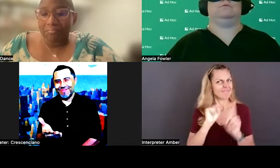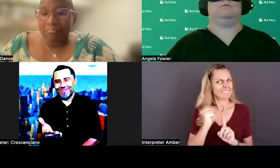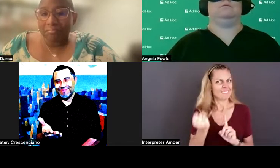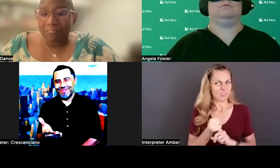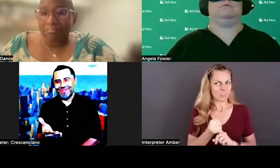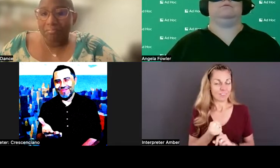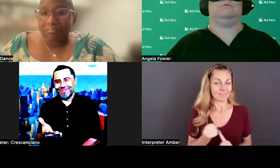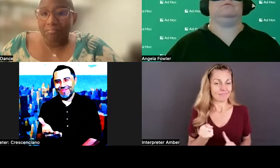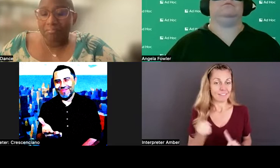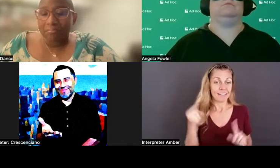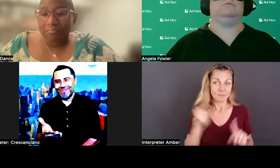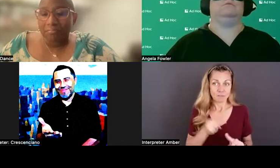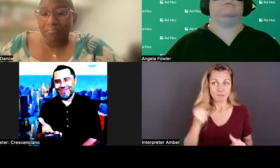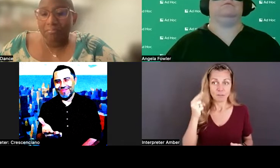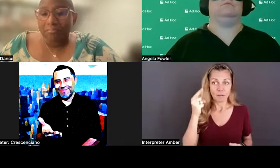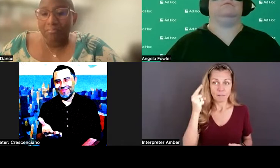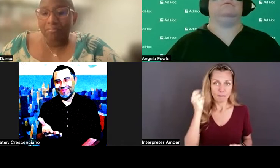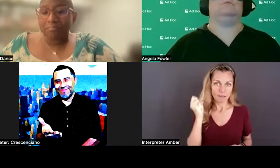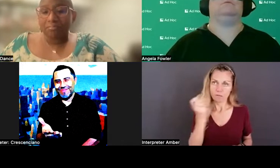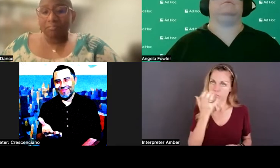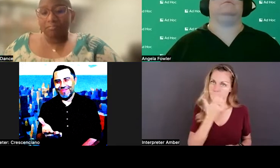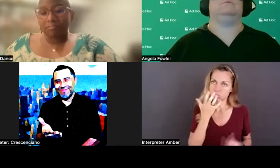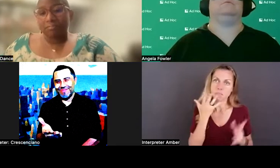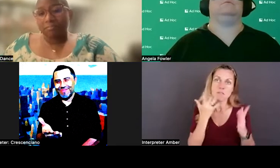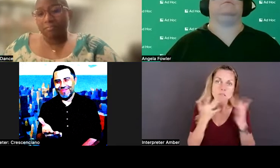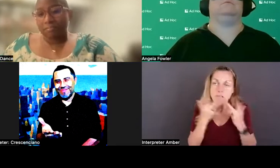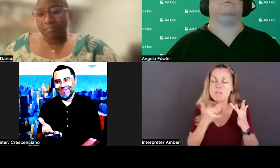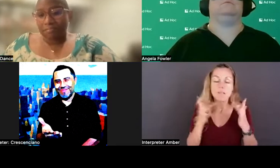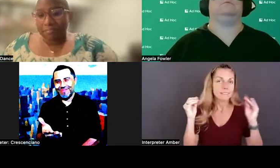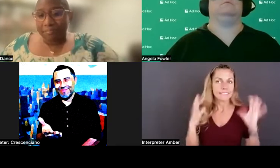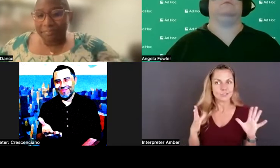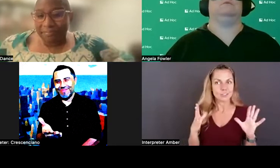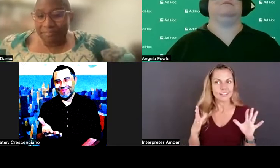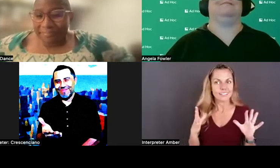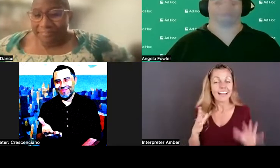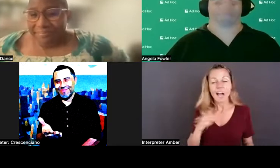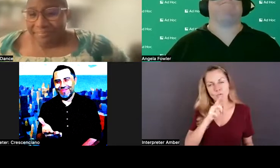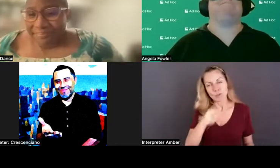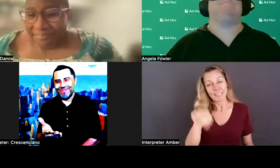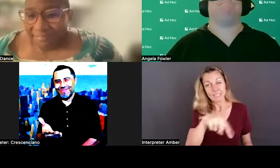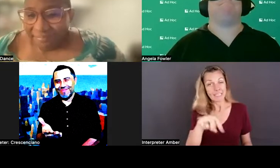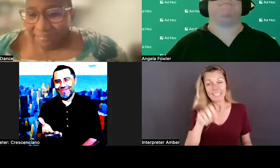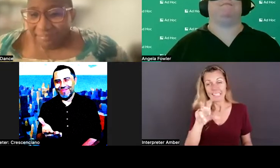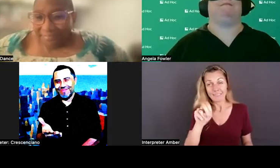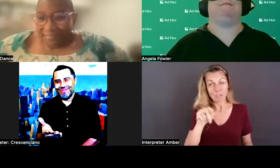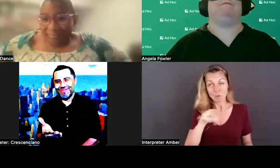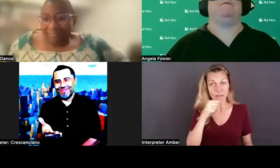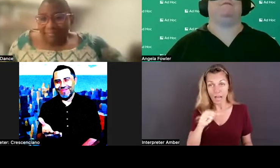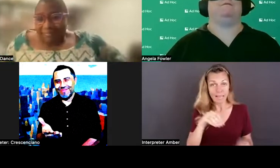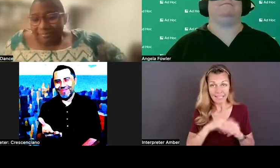due to the mass teacher shortage. Um, I'm sure even if you're not in education, it's, it exists.